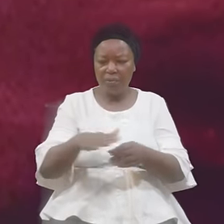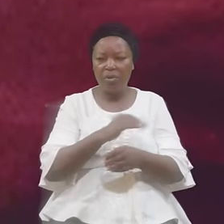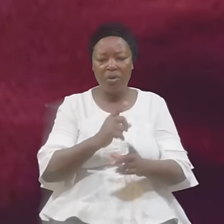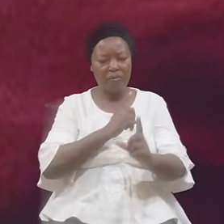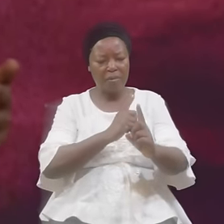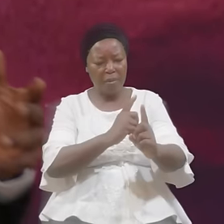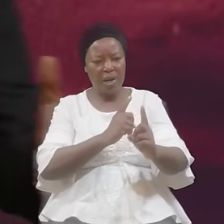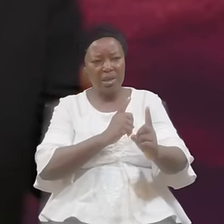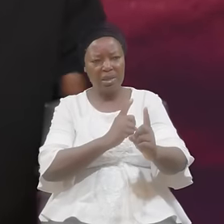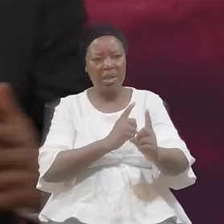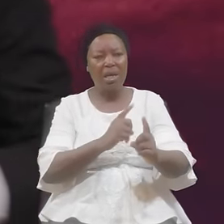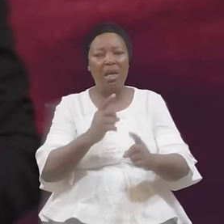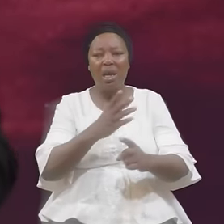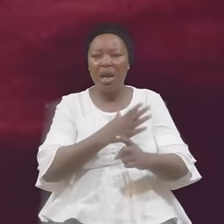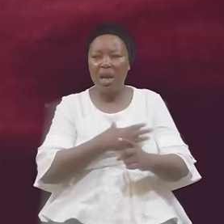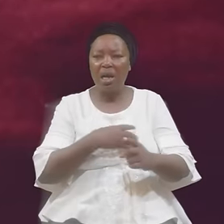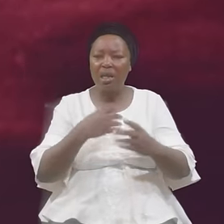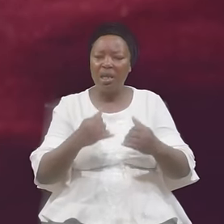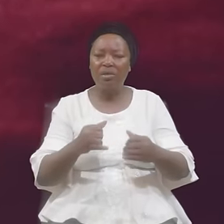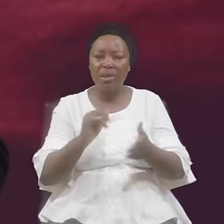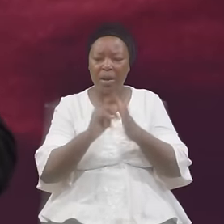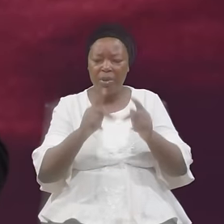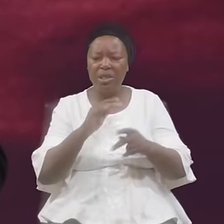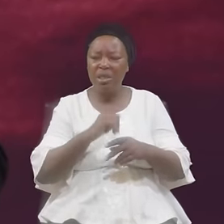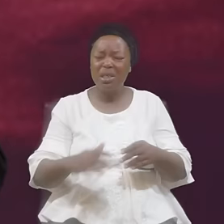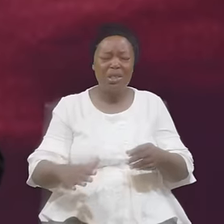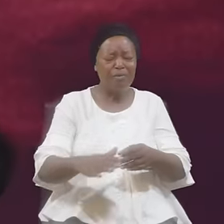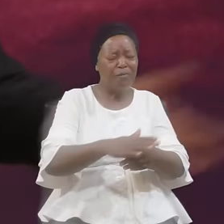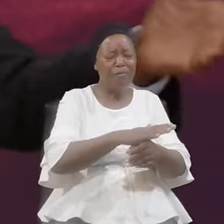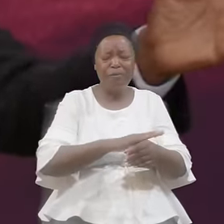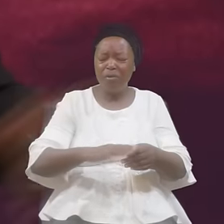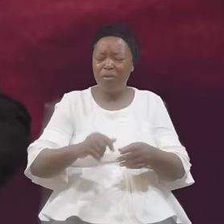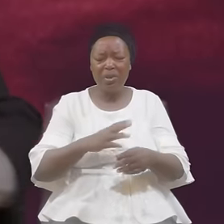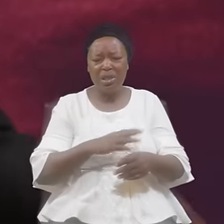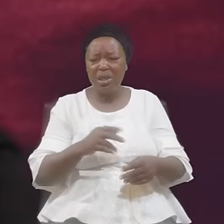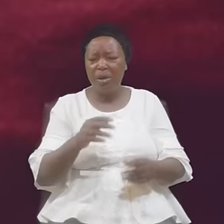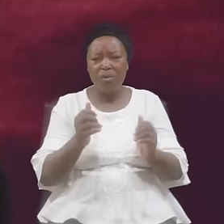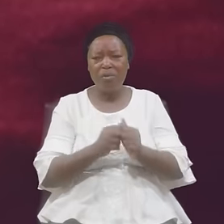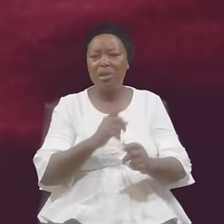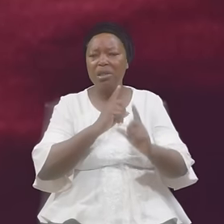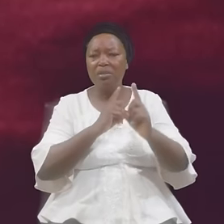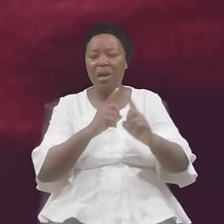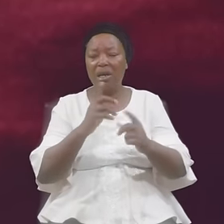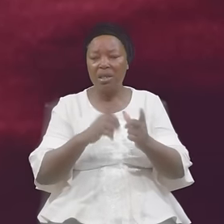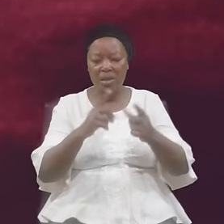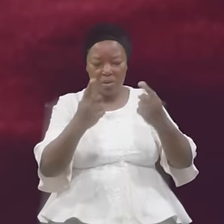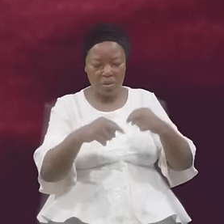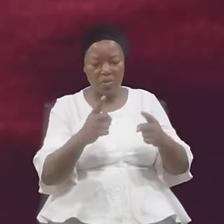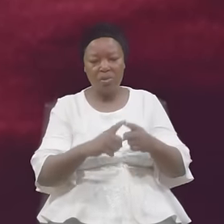And It Is Pregnant With Malice And It Comes Today Is Sunday